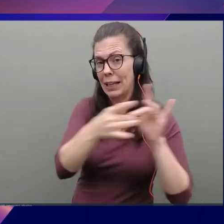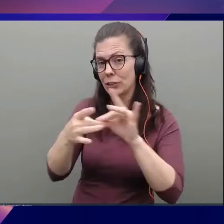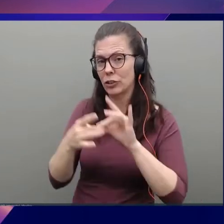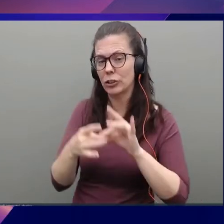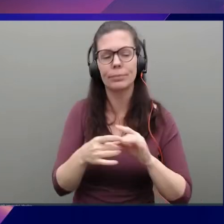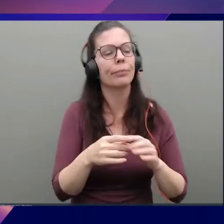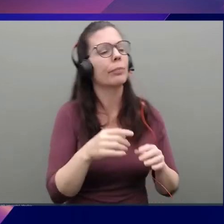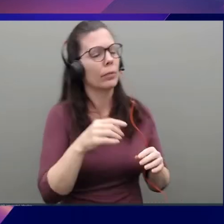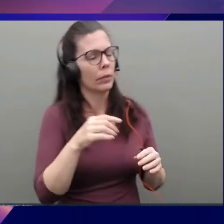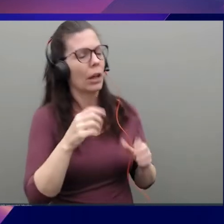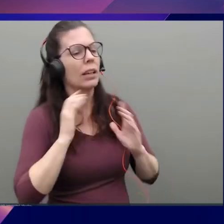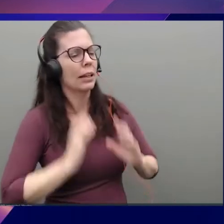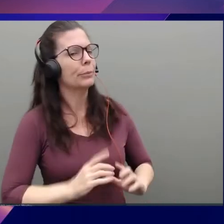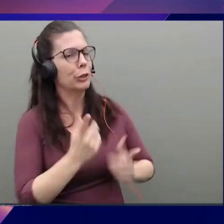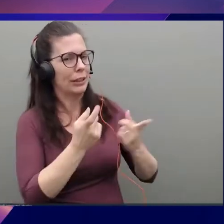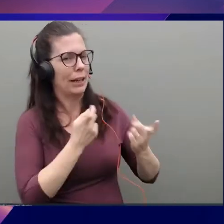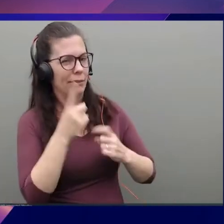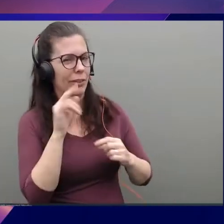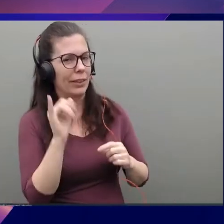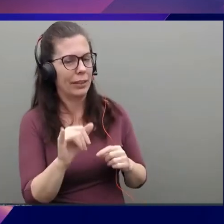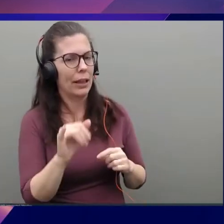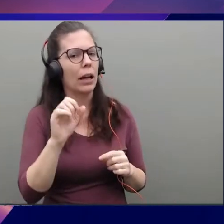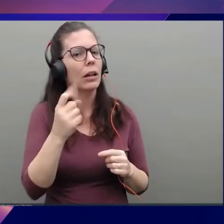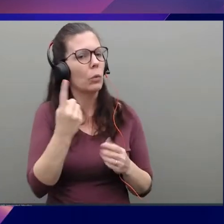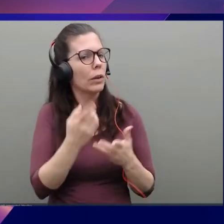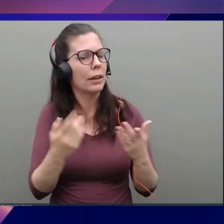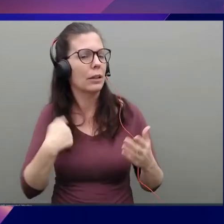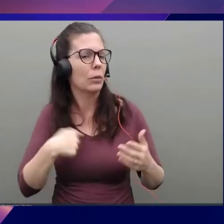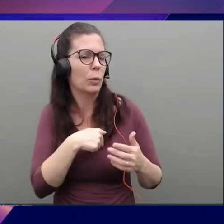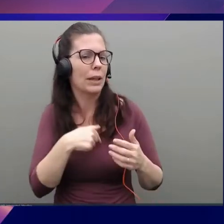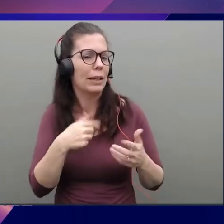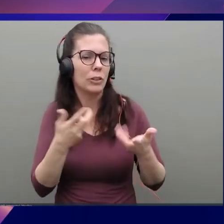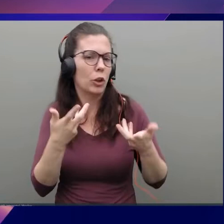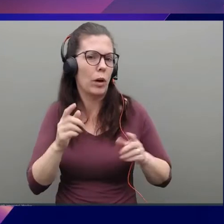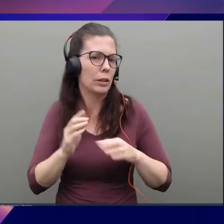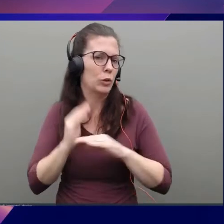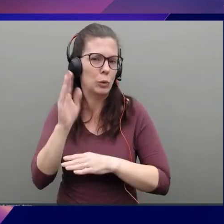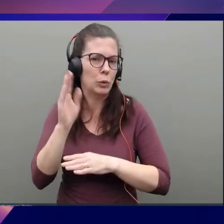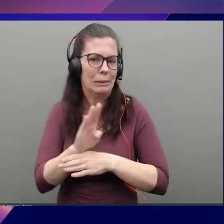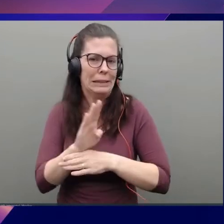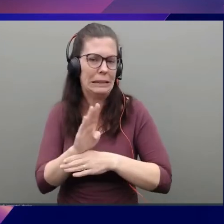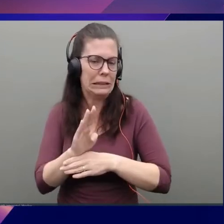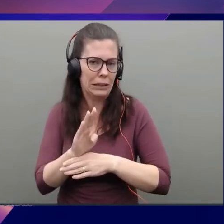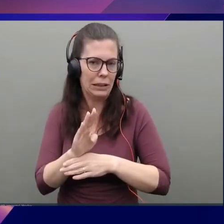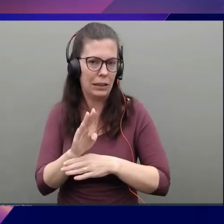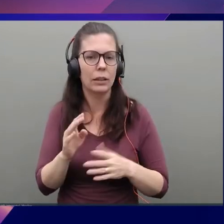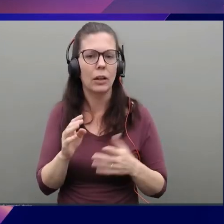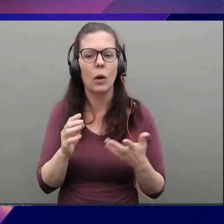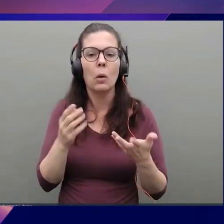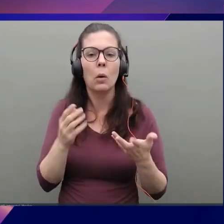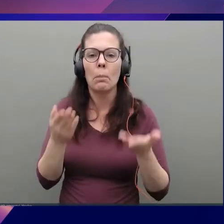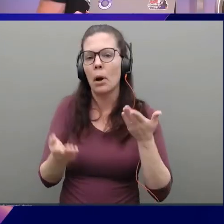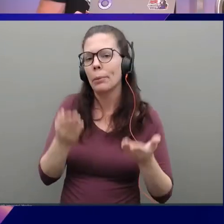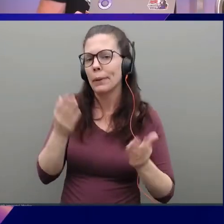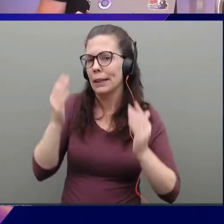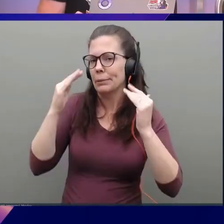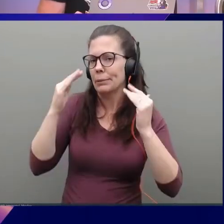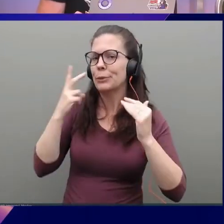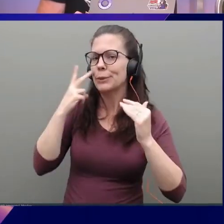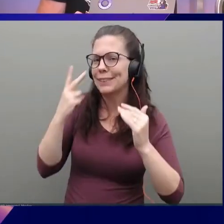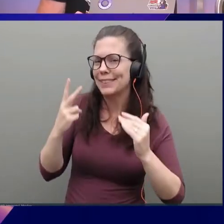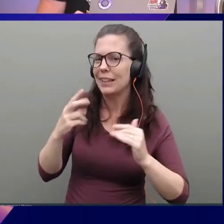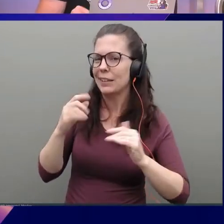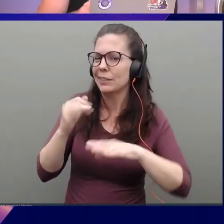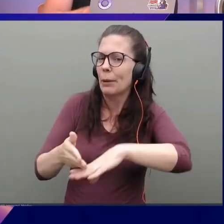asking for. Yeah. It's one of the things that we're trying not to make this thing too busy either. So you can probably expect to see some more work in that area.